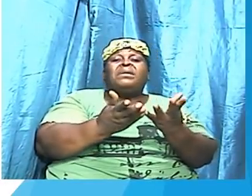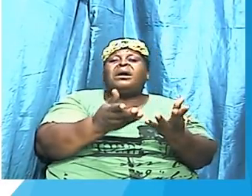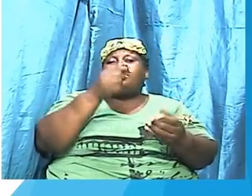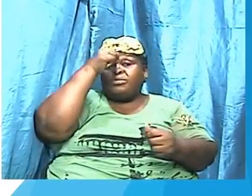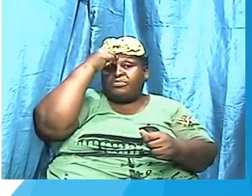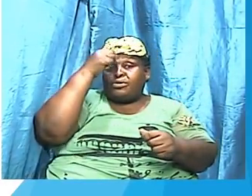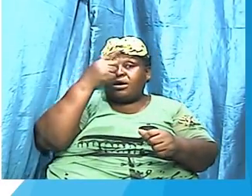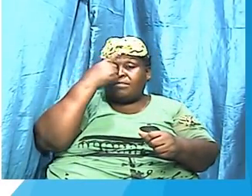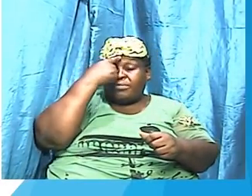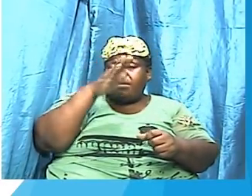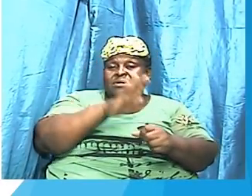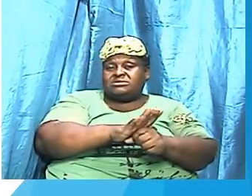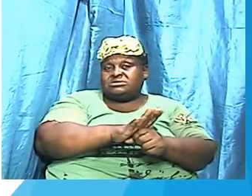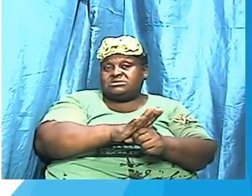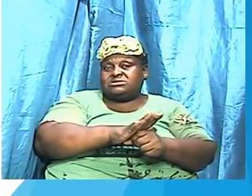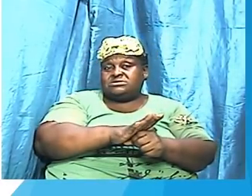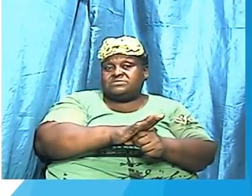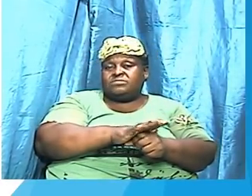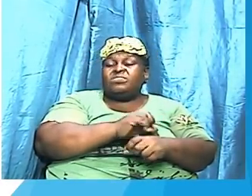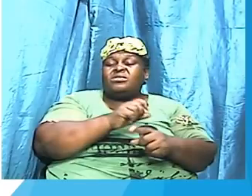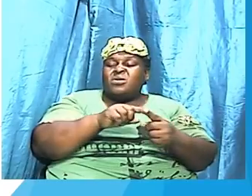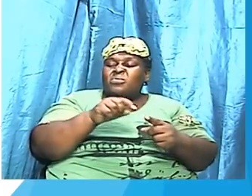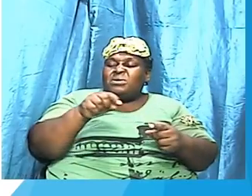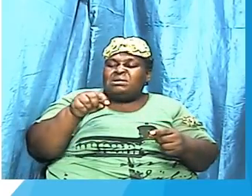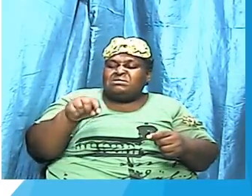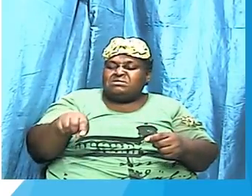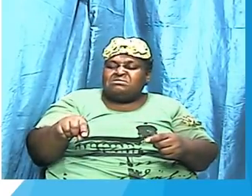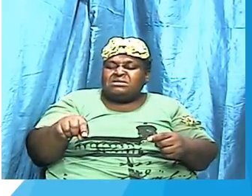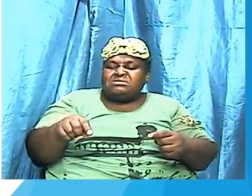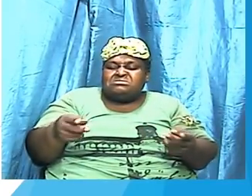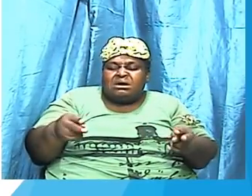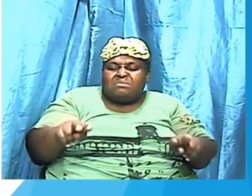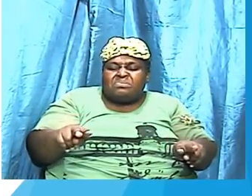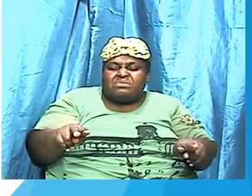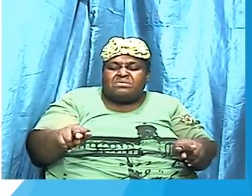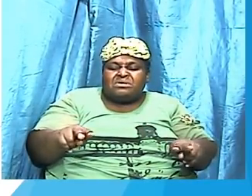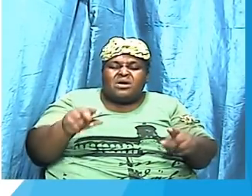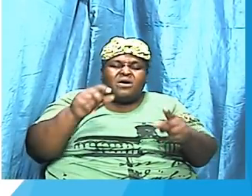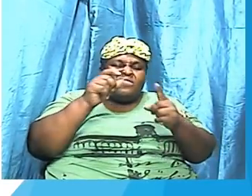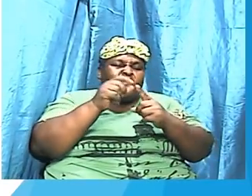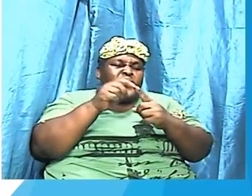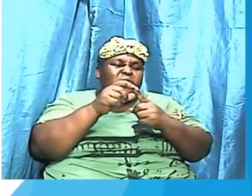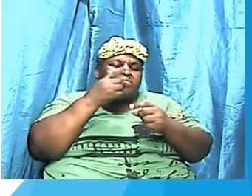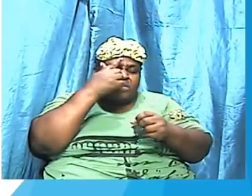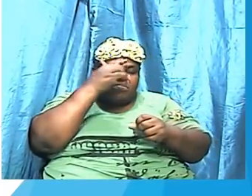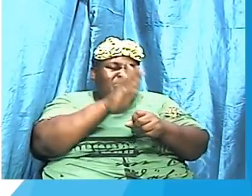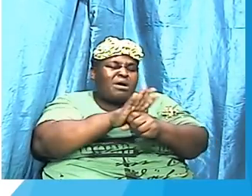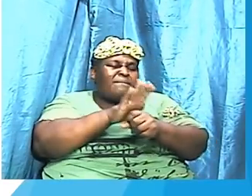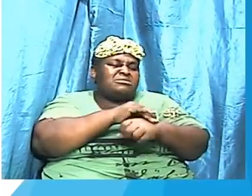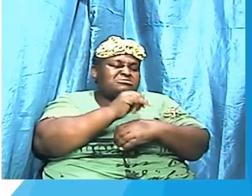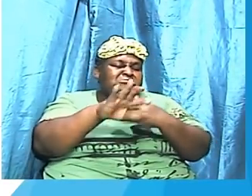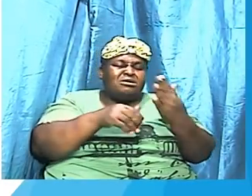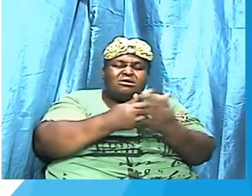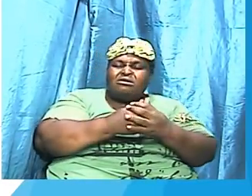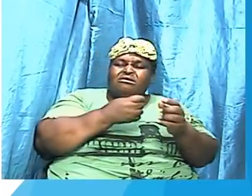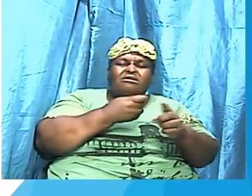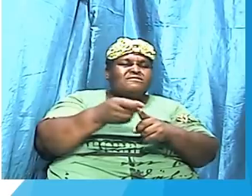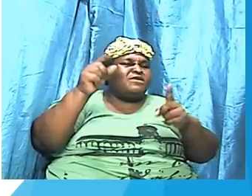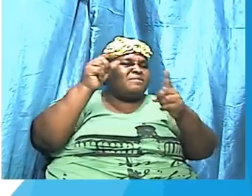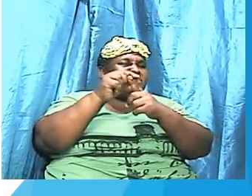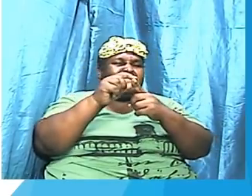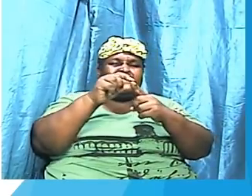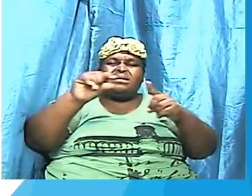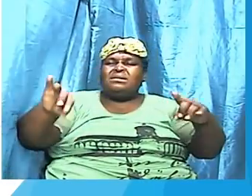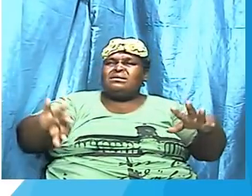the word, the scripture, the promise, all from the word floods our